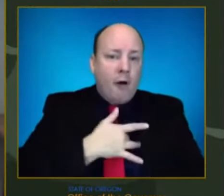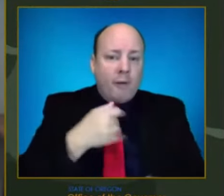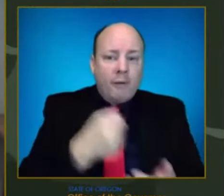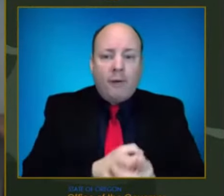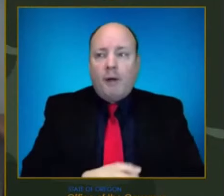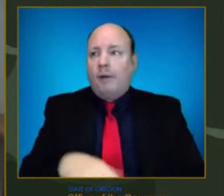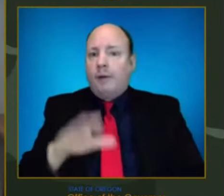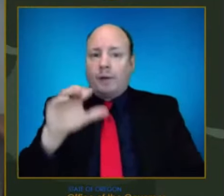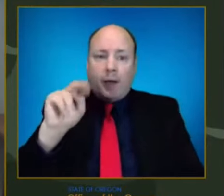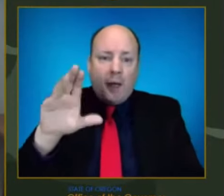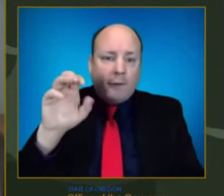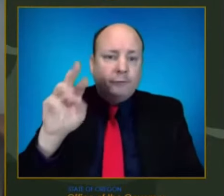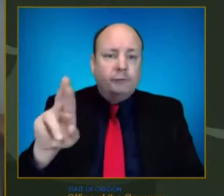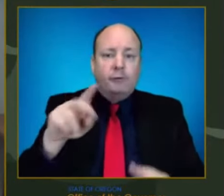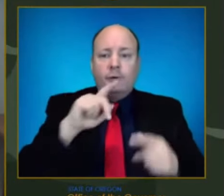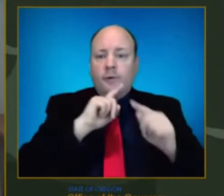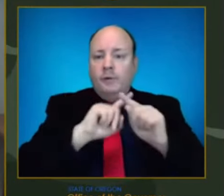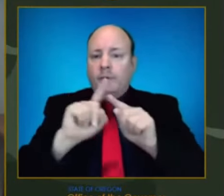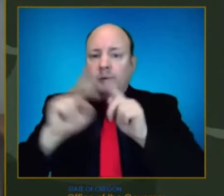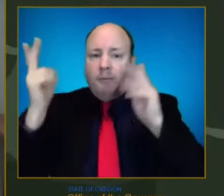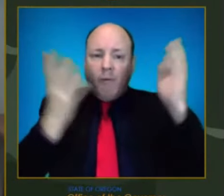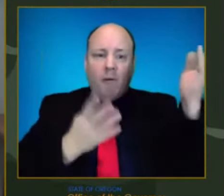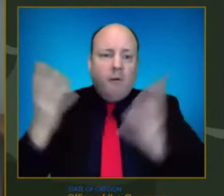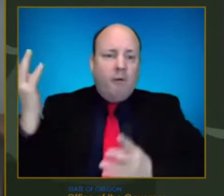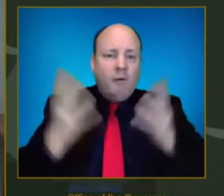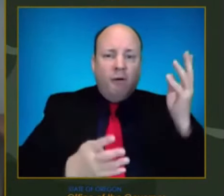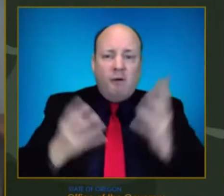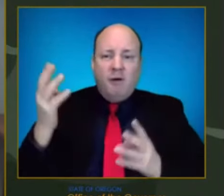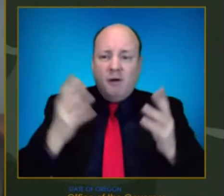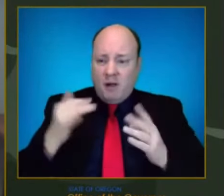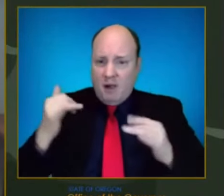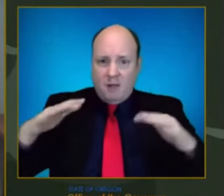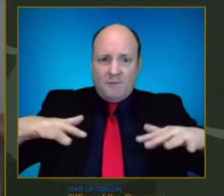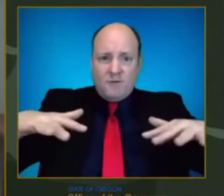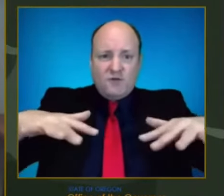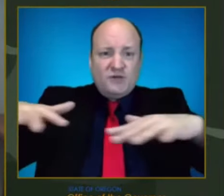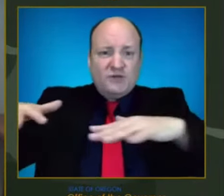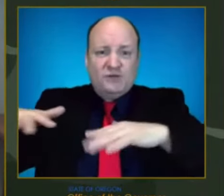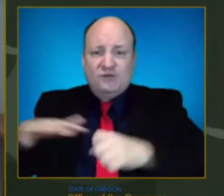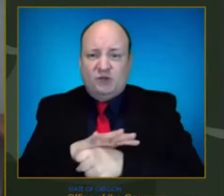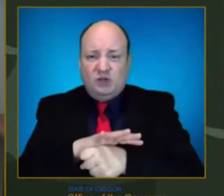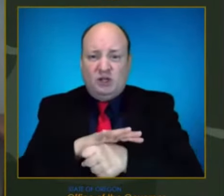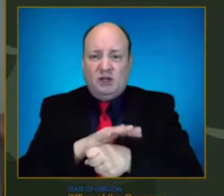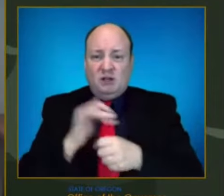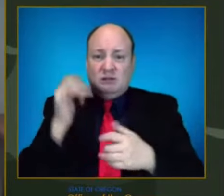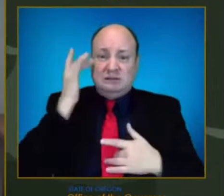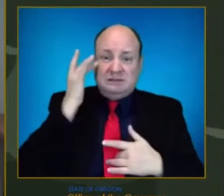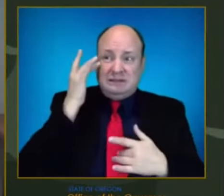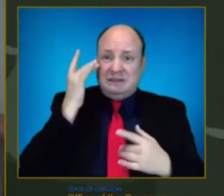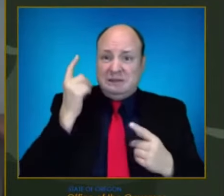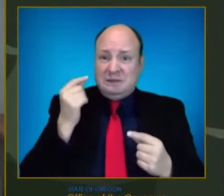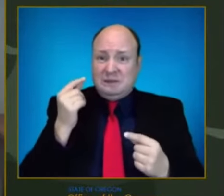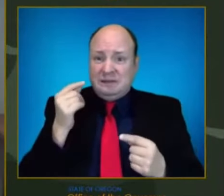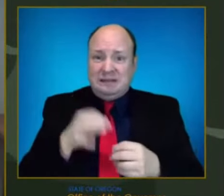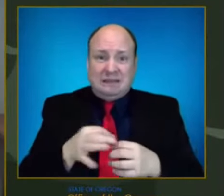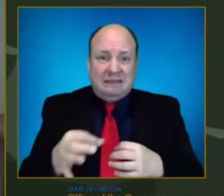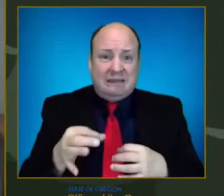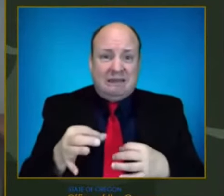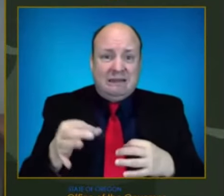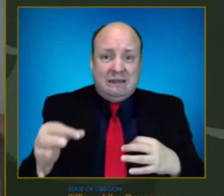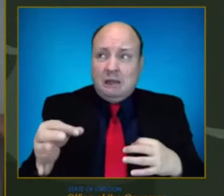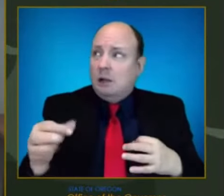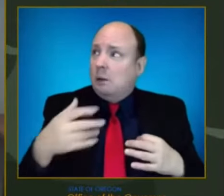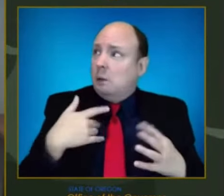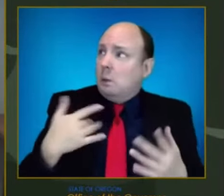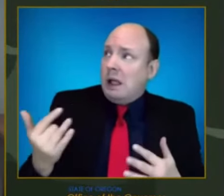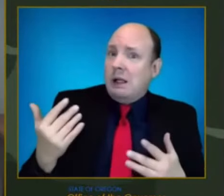is increasing as patients and Oregonians have delayed their care for the many conditions of care